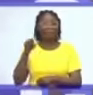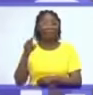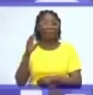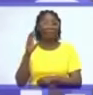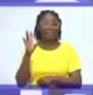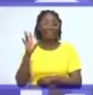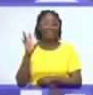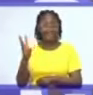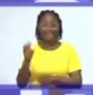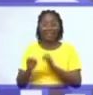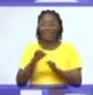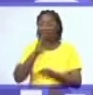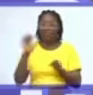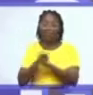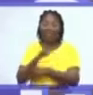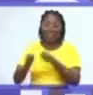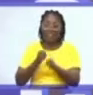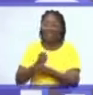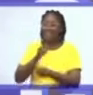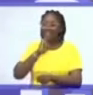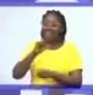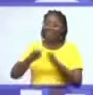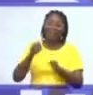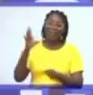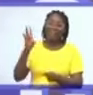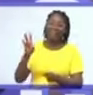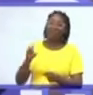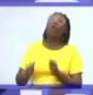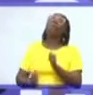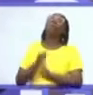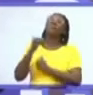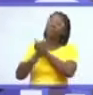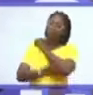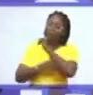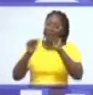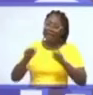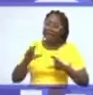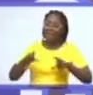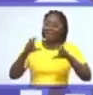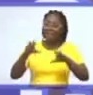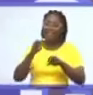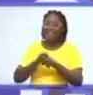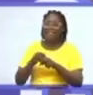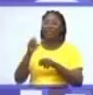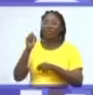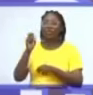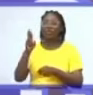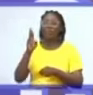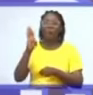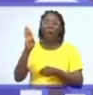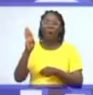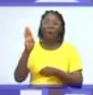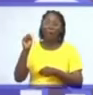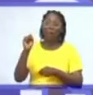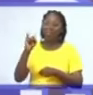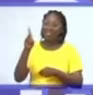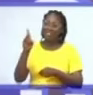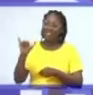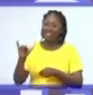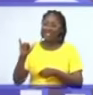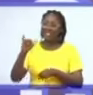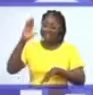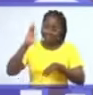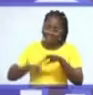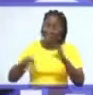about $7 trillion. Which country will invest more in subsidy than education and health and